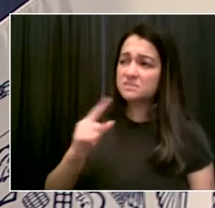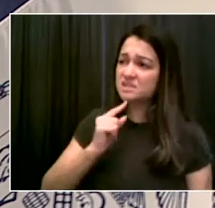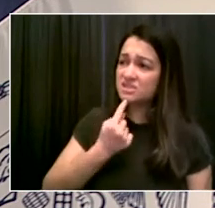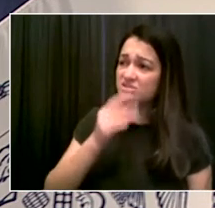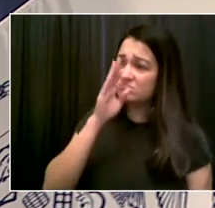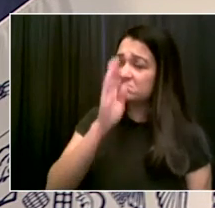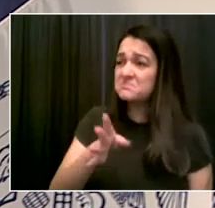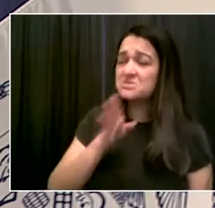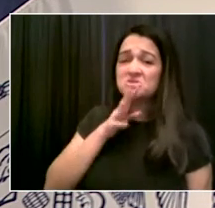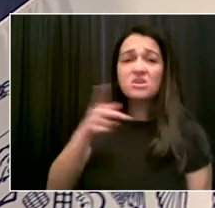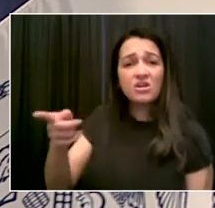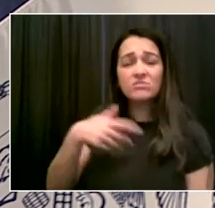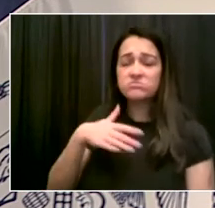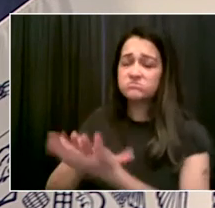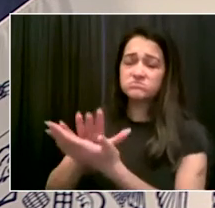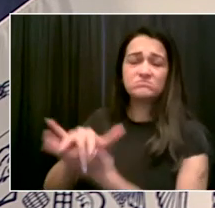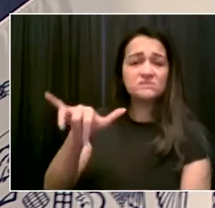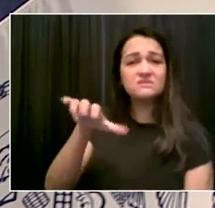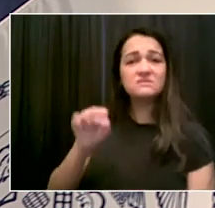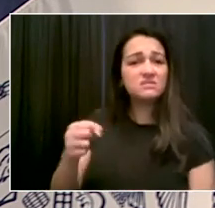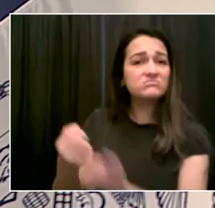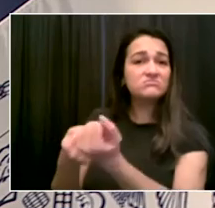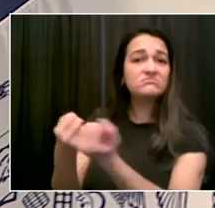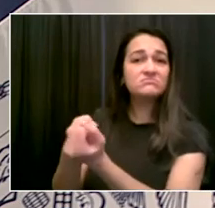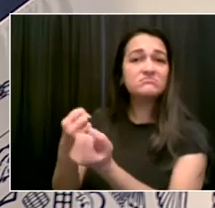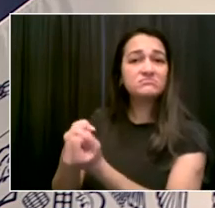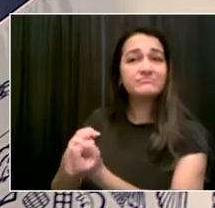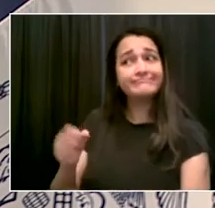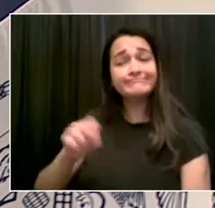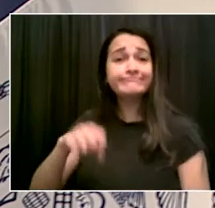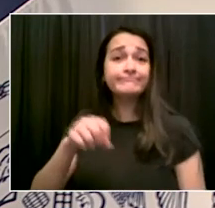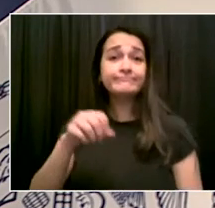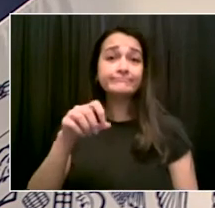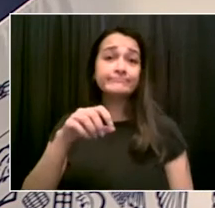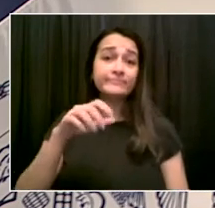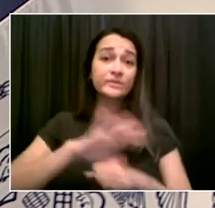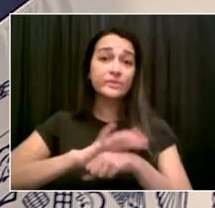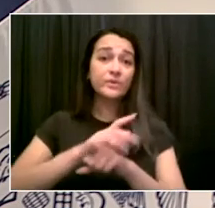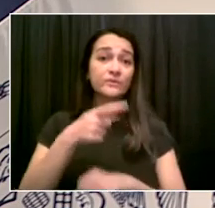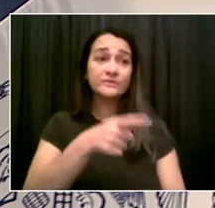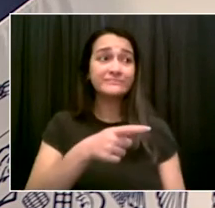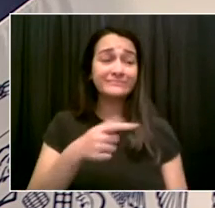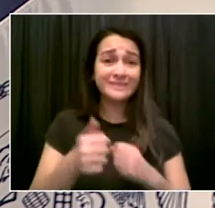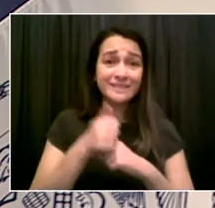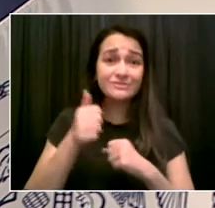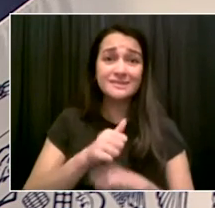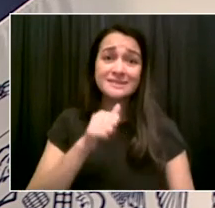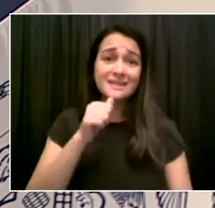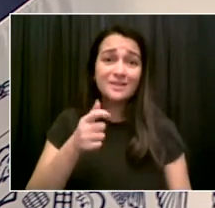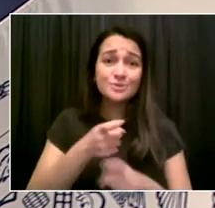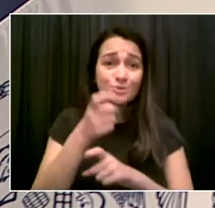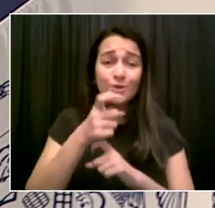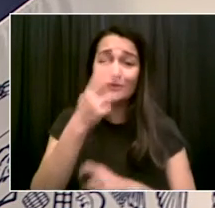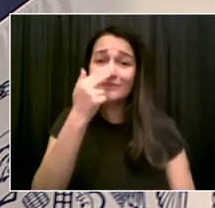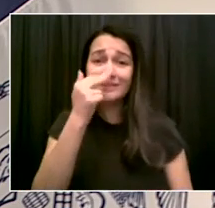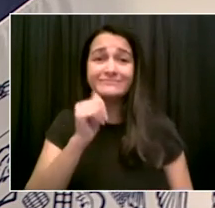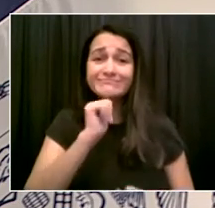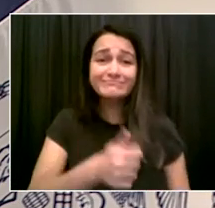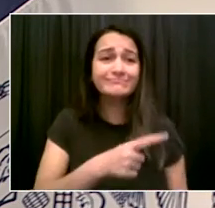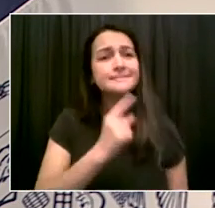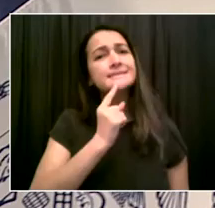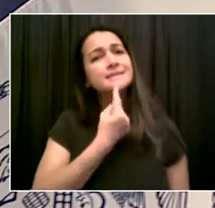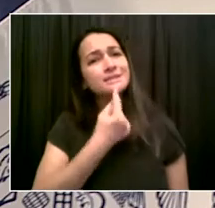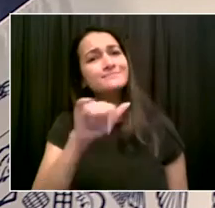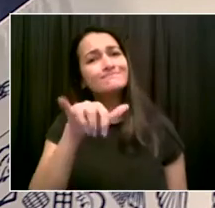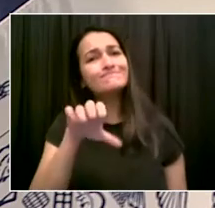the danger is profound, and we need strong, strong measures. So thank you. Thank you for supporting this. And your point about getting more and